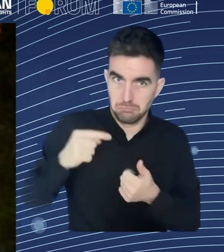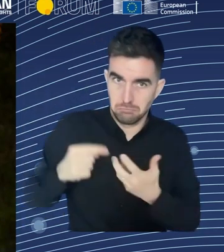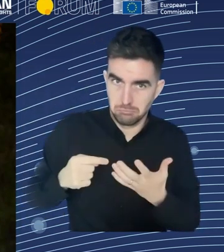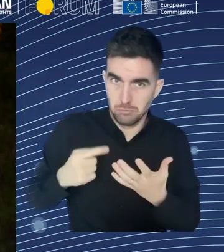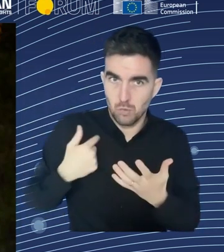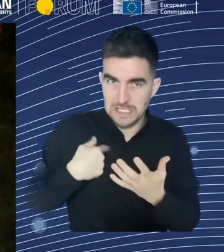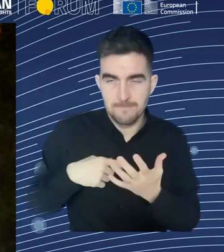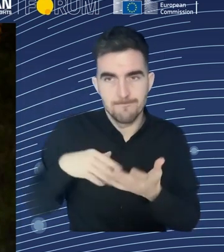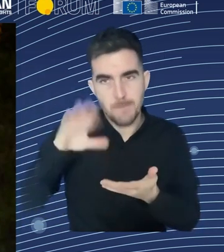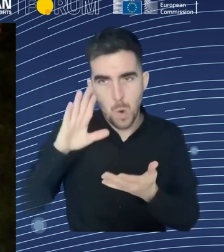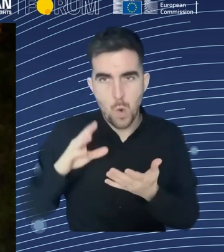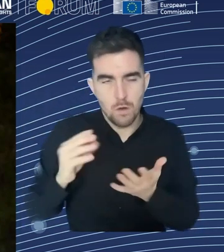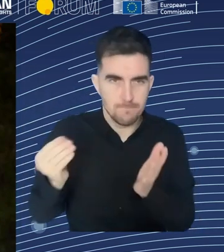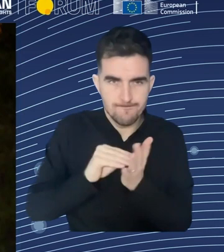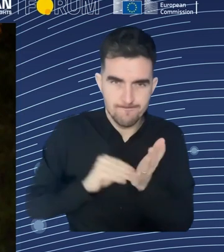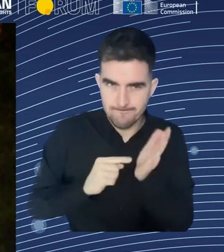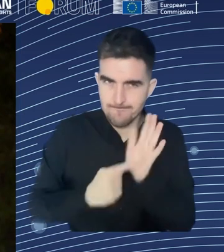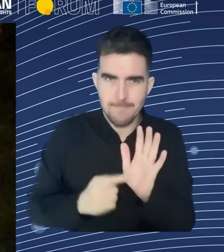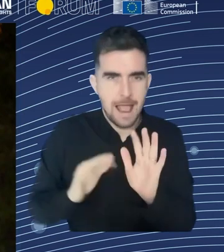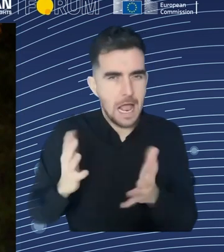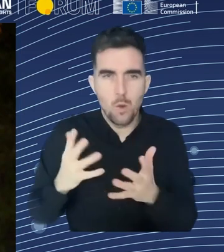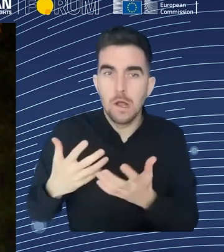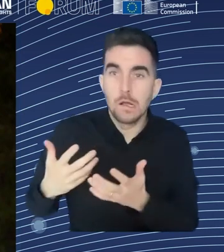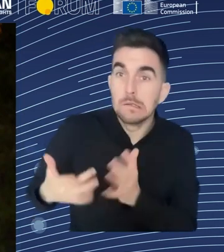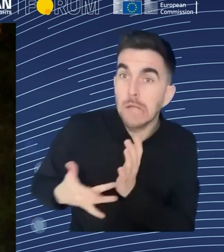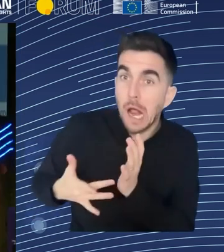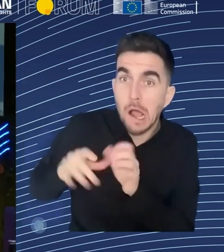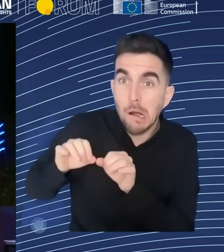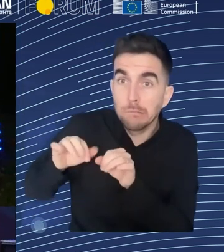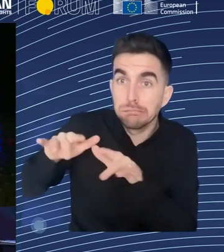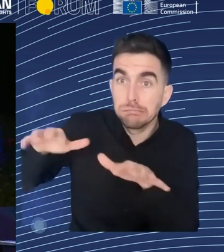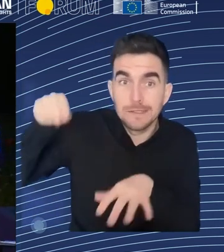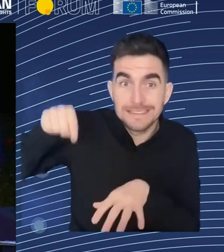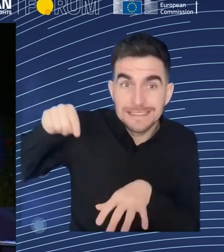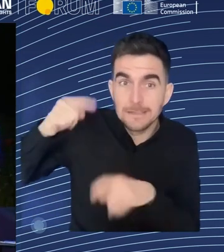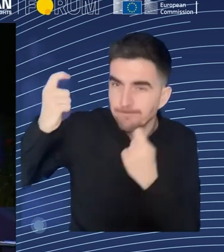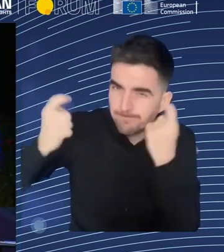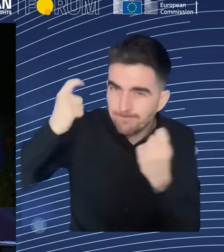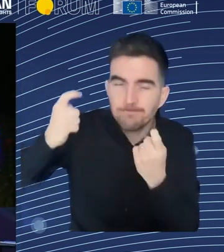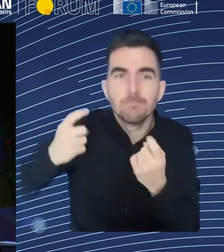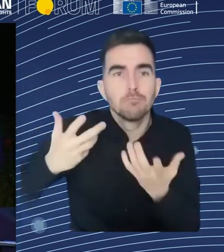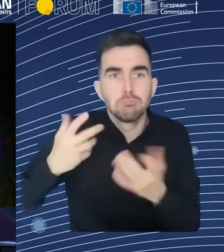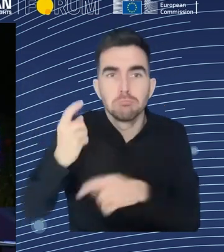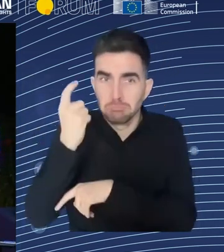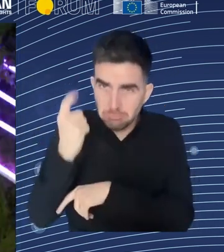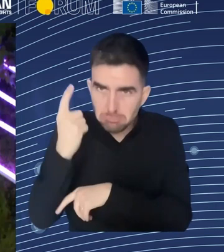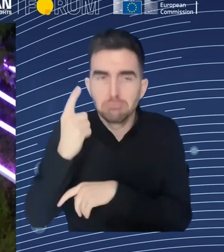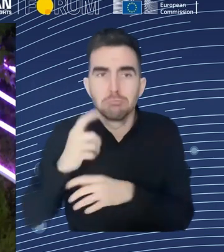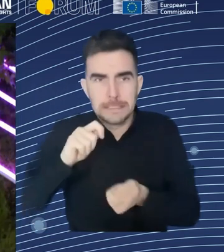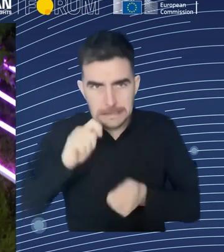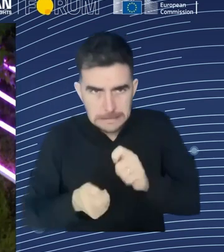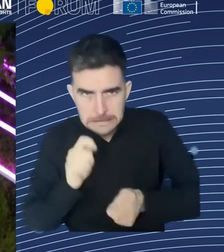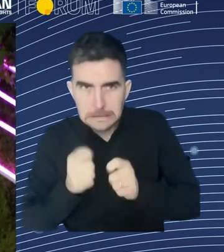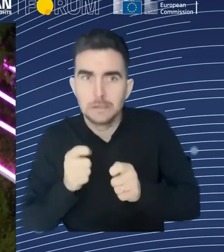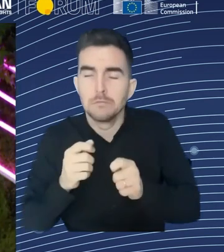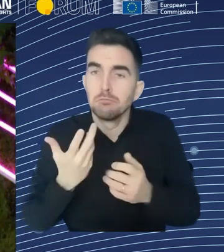actually begin to really get our bearings as we think about regulation. Great. Thanks a lot also for leading